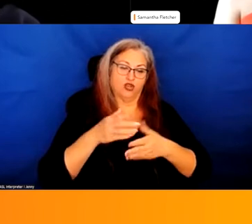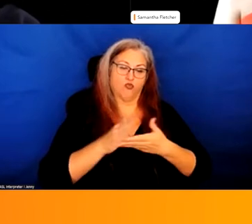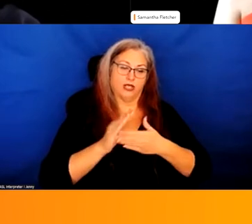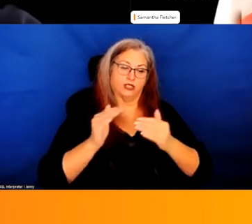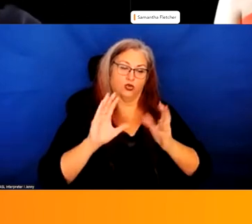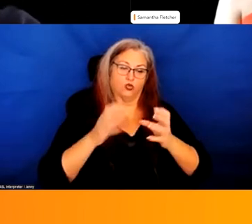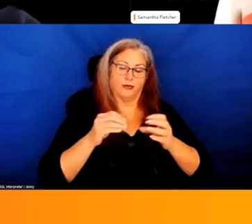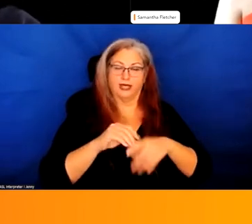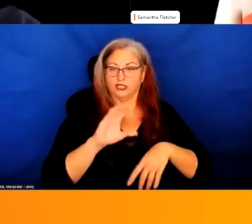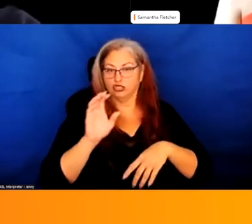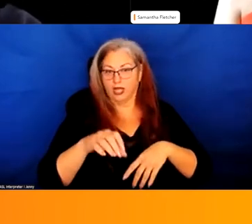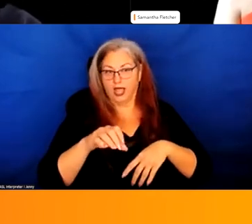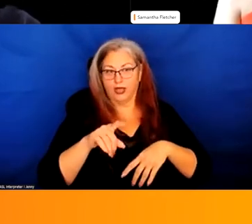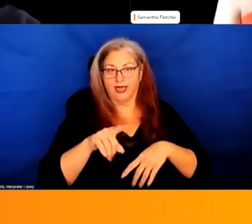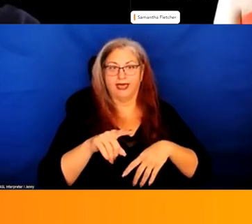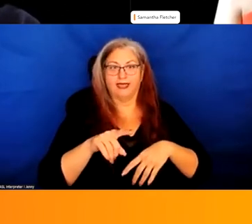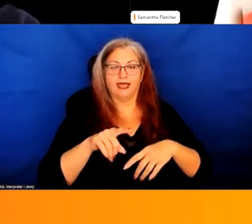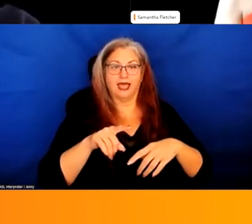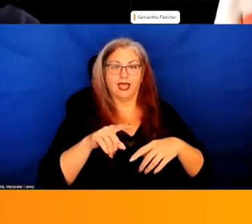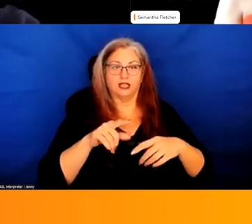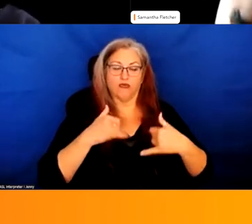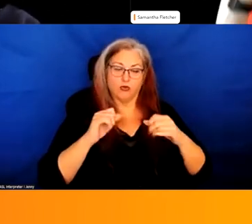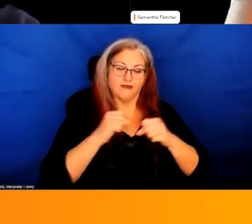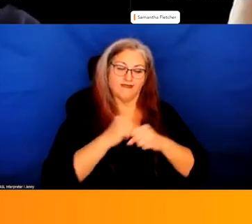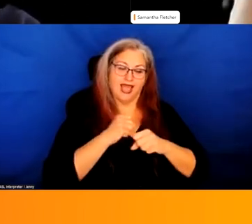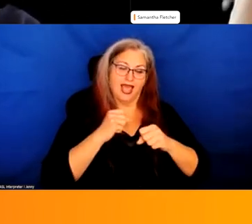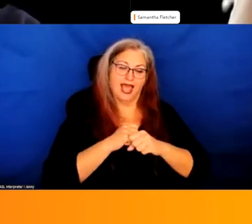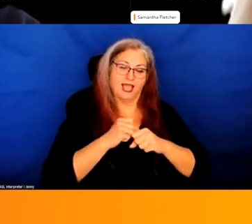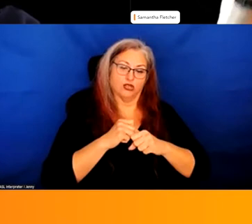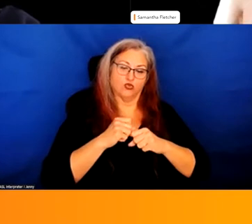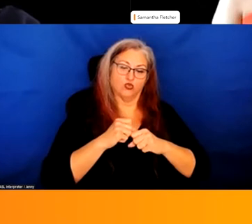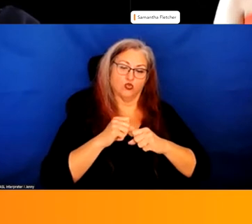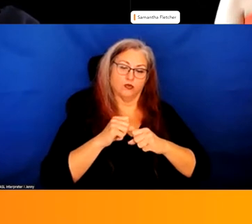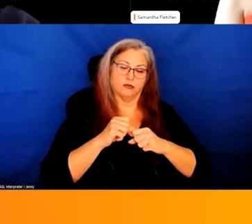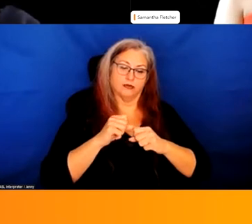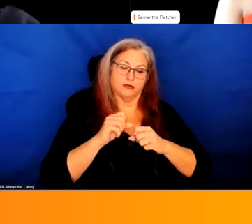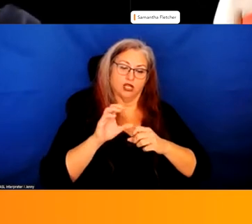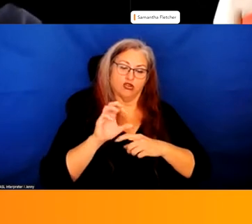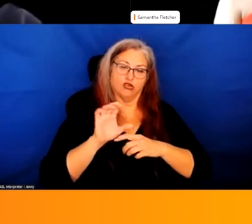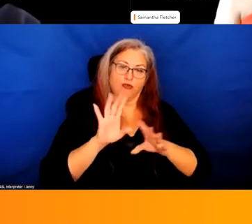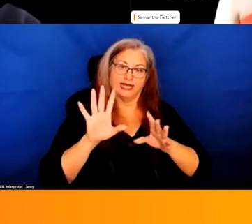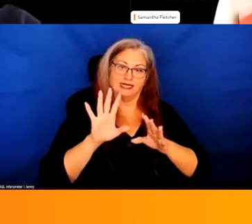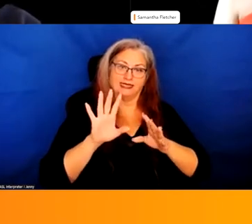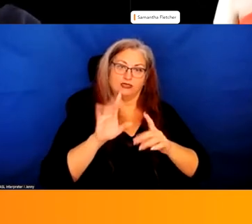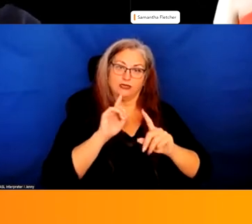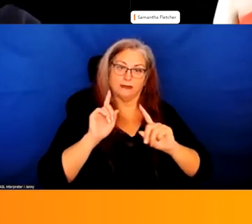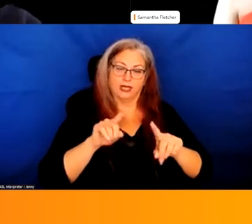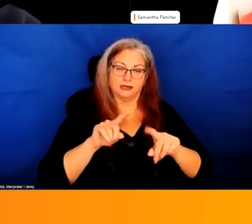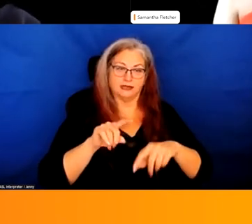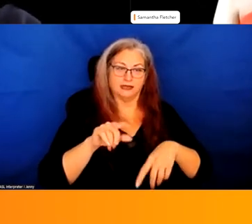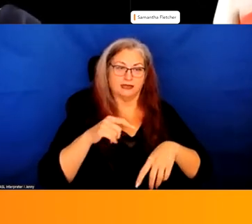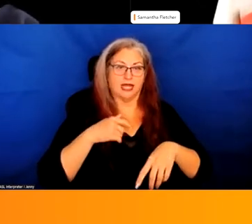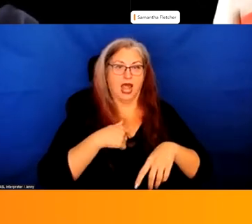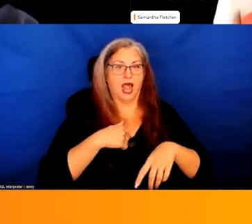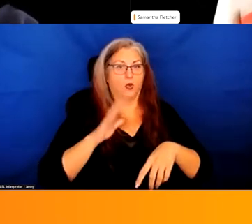that took up the fight to change crisis response statewide. And I was very,